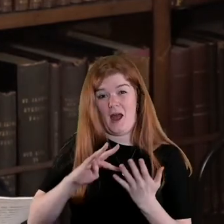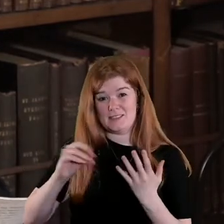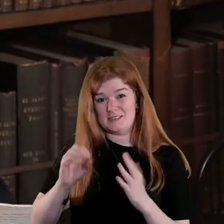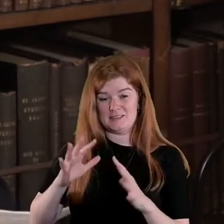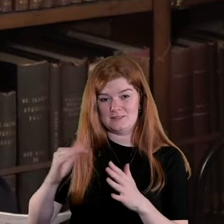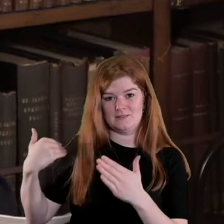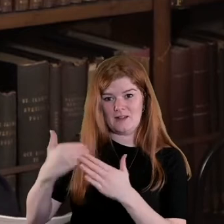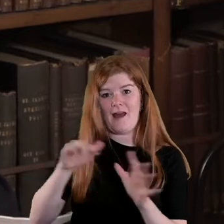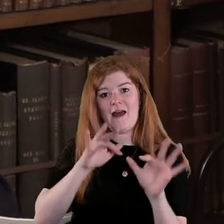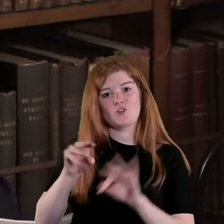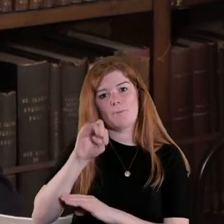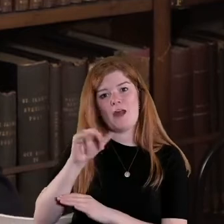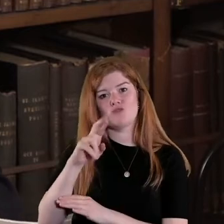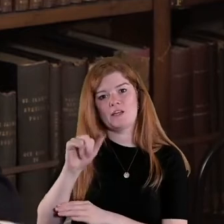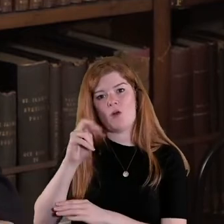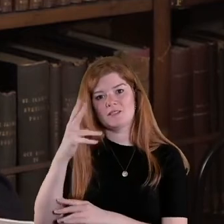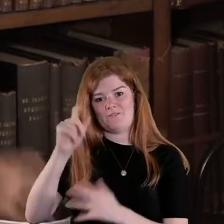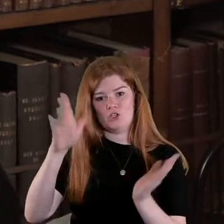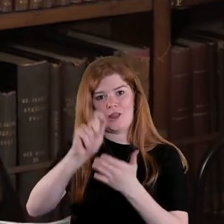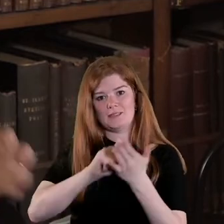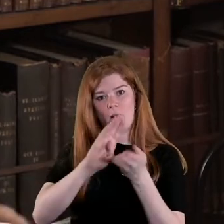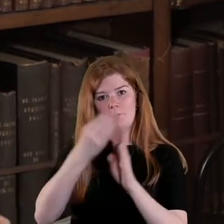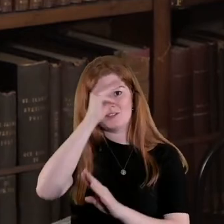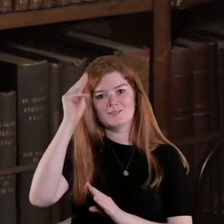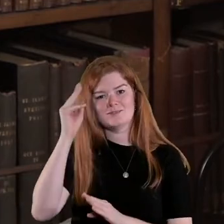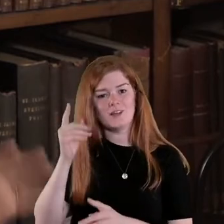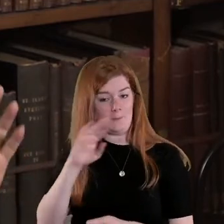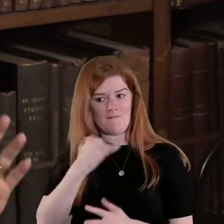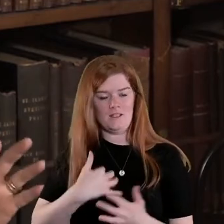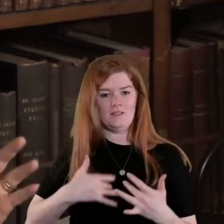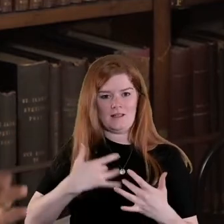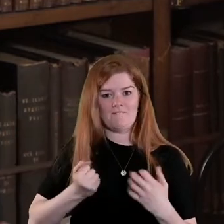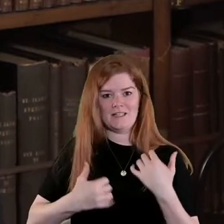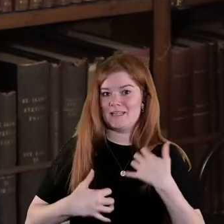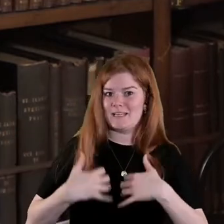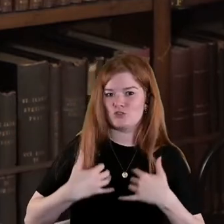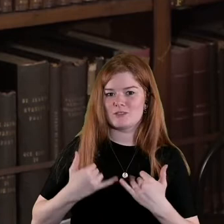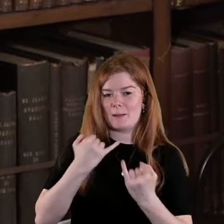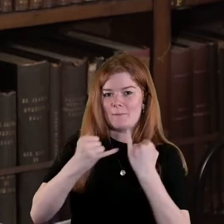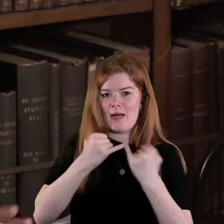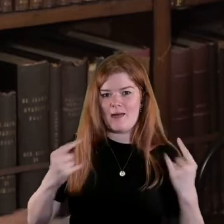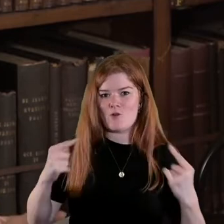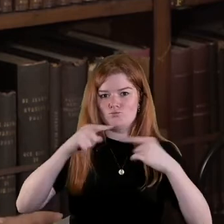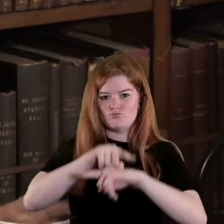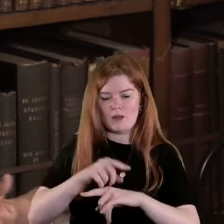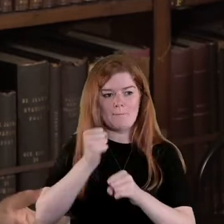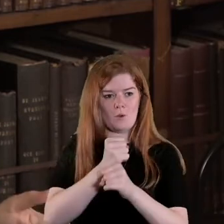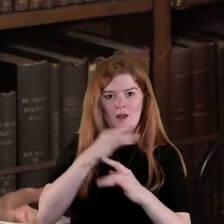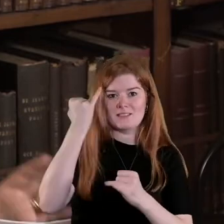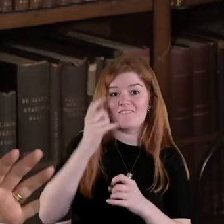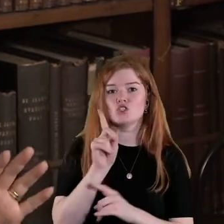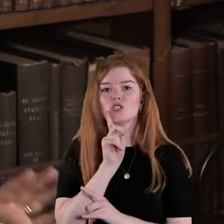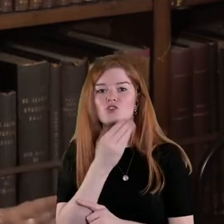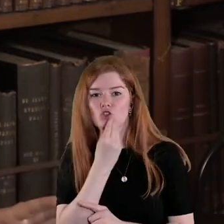after Mary Robinson was elected and I think there's a very interesting interplay around the notion of